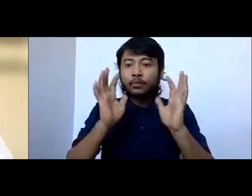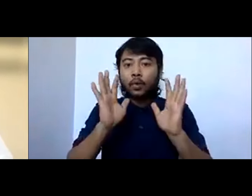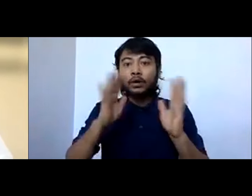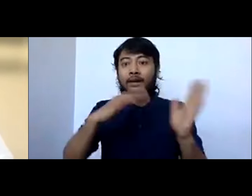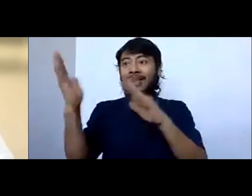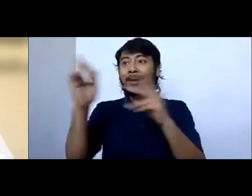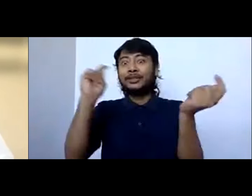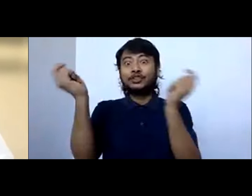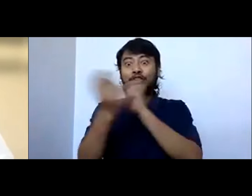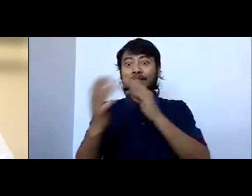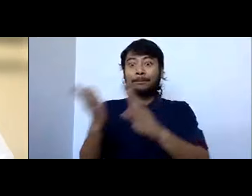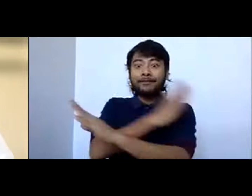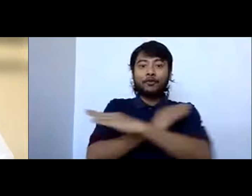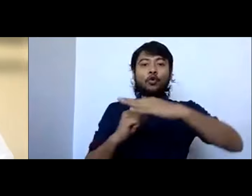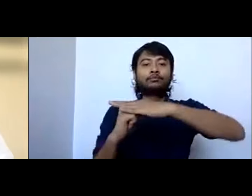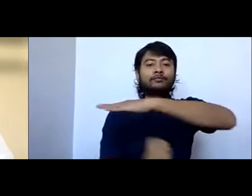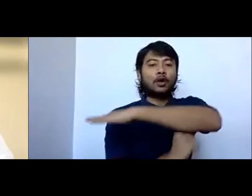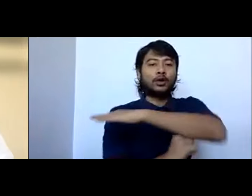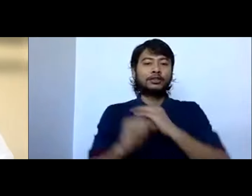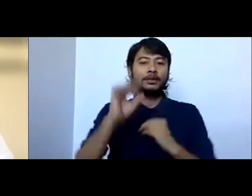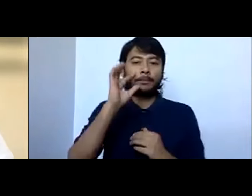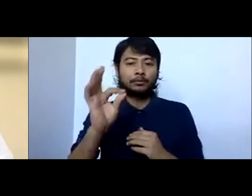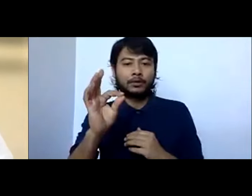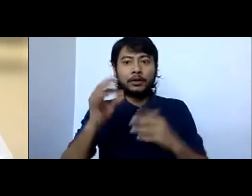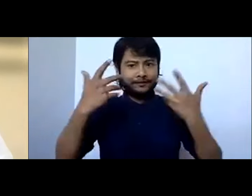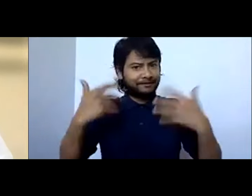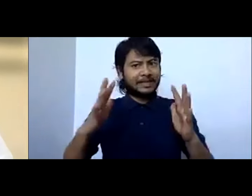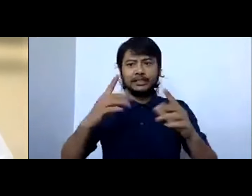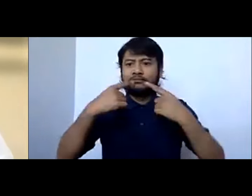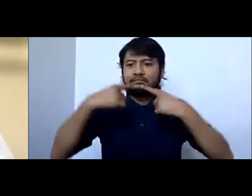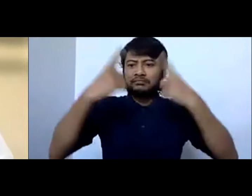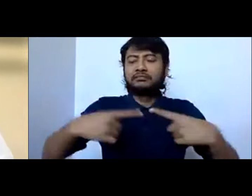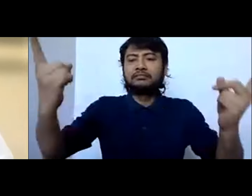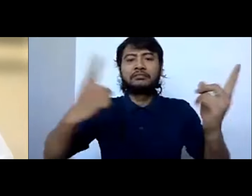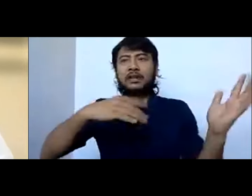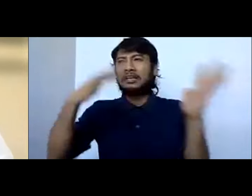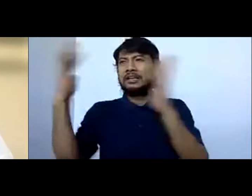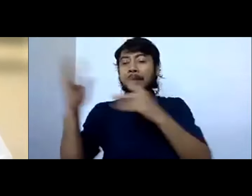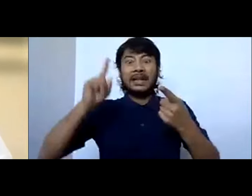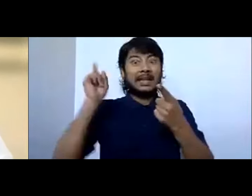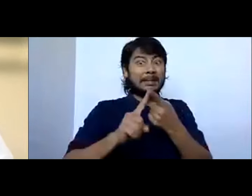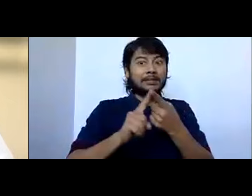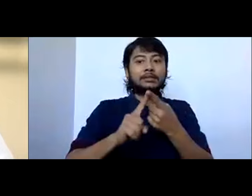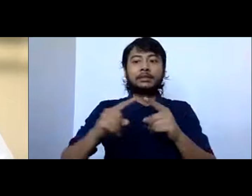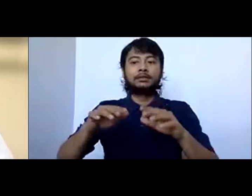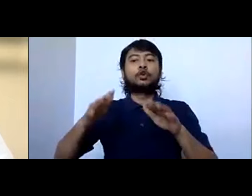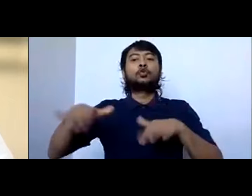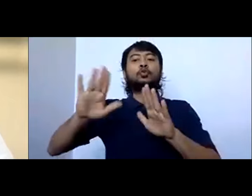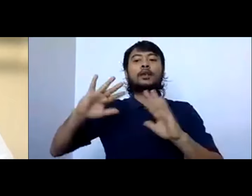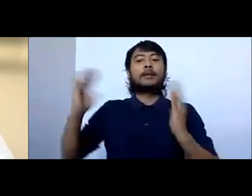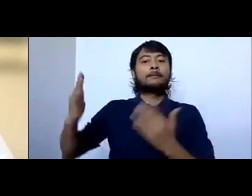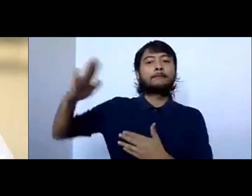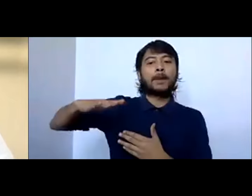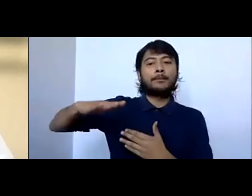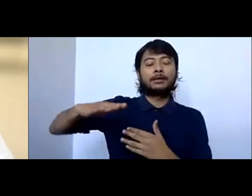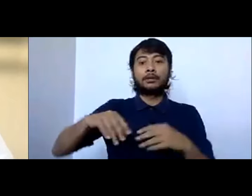debate. The first thing we did was we declared a climate emergency in New Zealand Parliament. We passed the landmark Zero Carbon